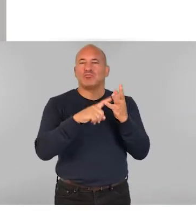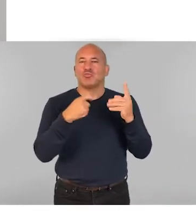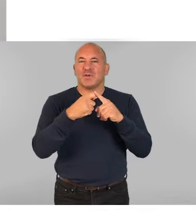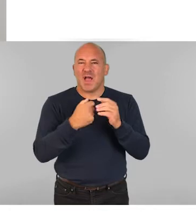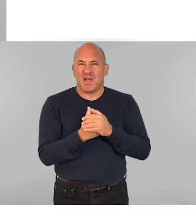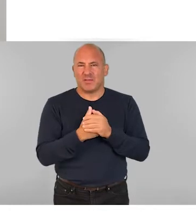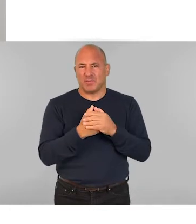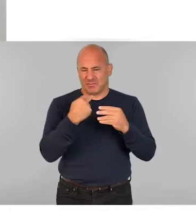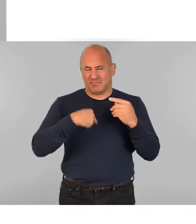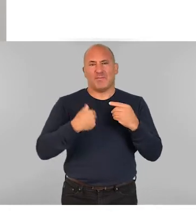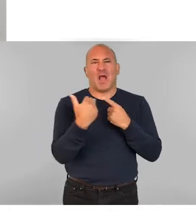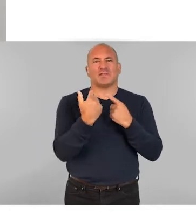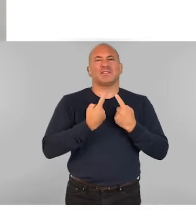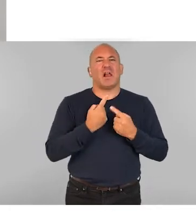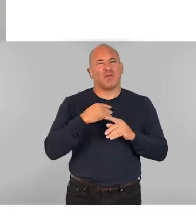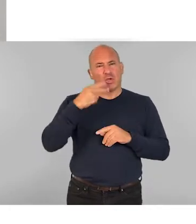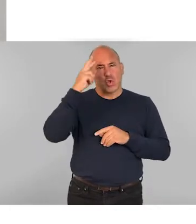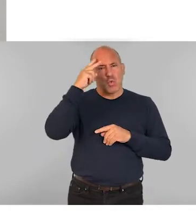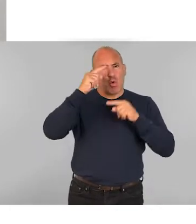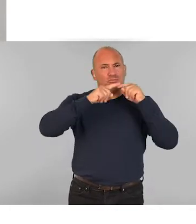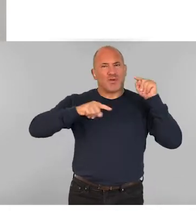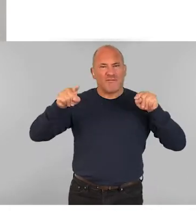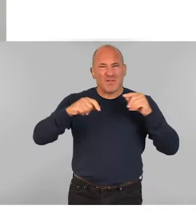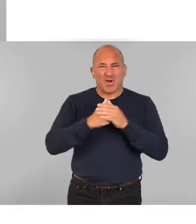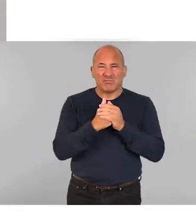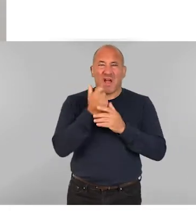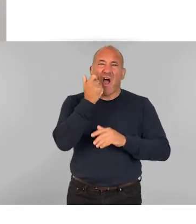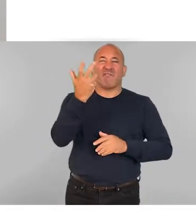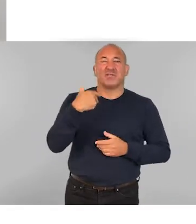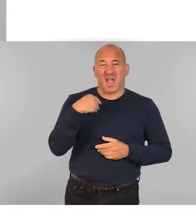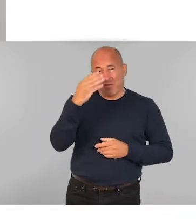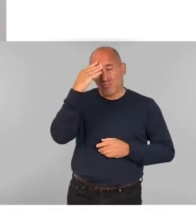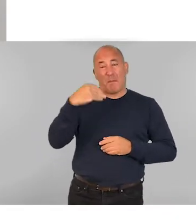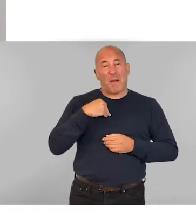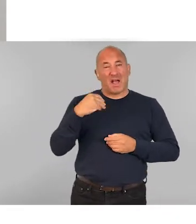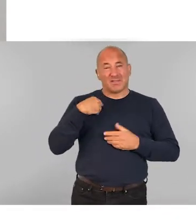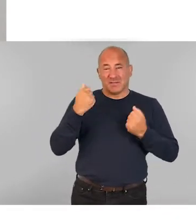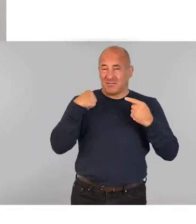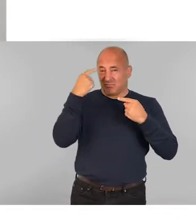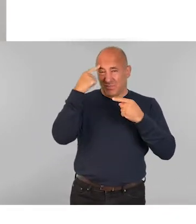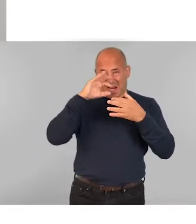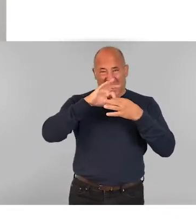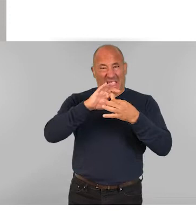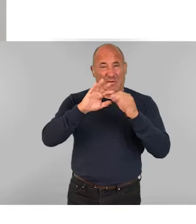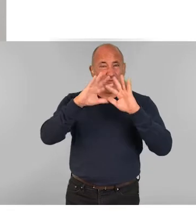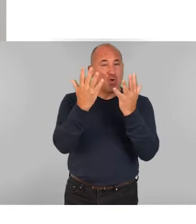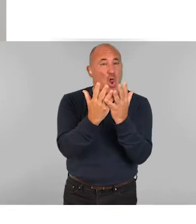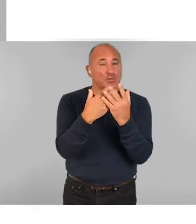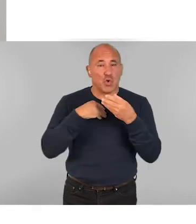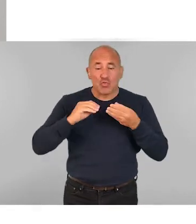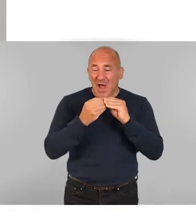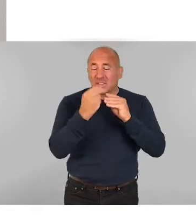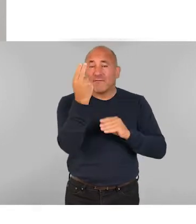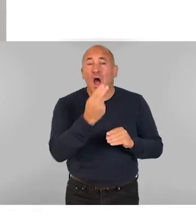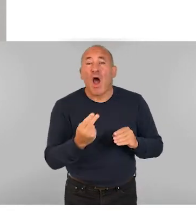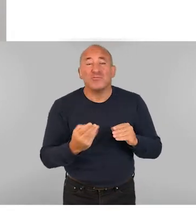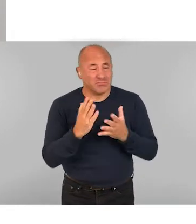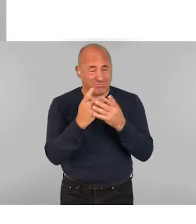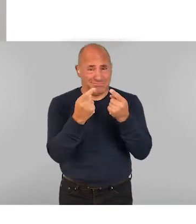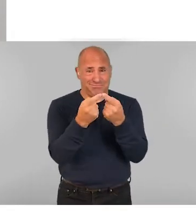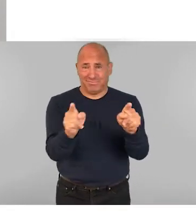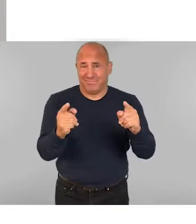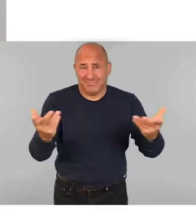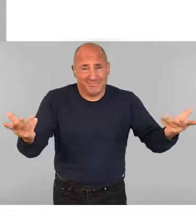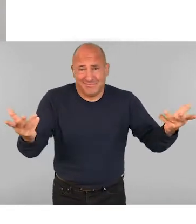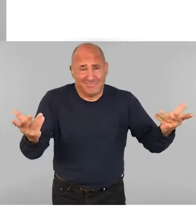who identifies as neurodiverse, every day I am reminded that we live in a neurotypical world and our creative arts